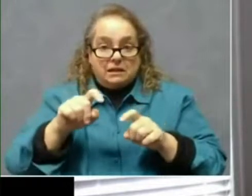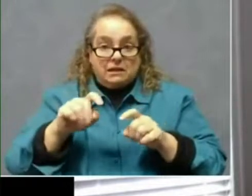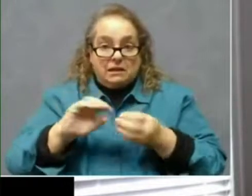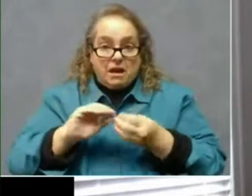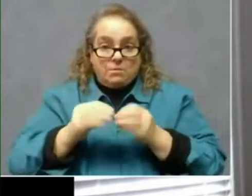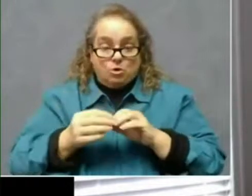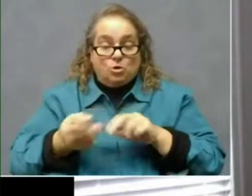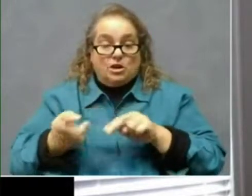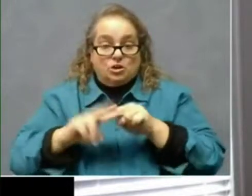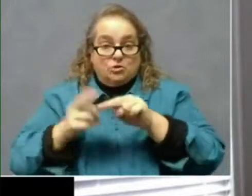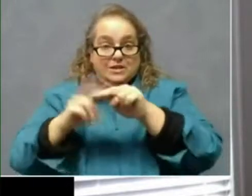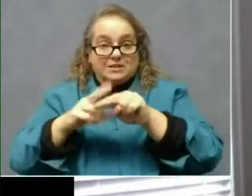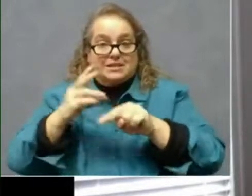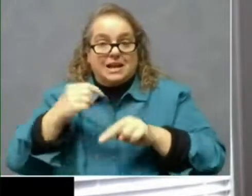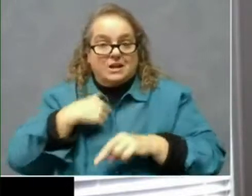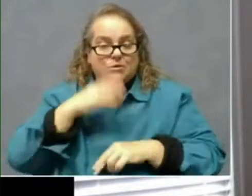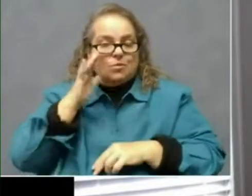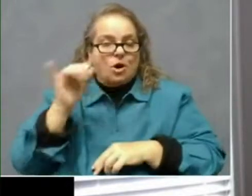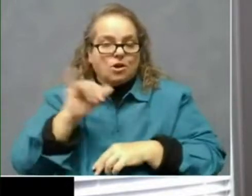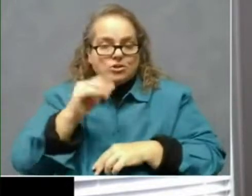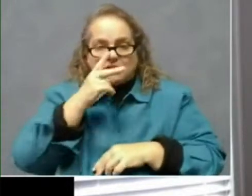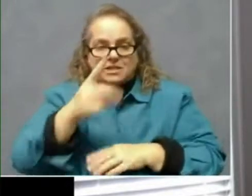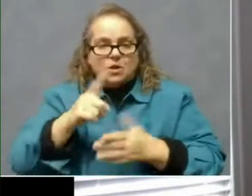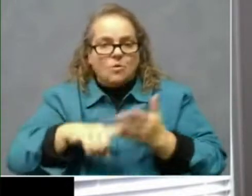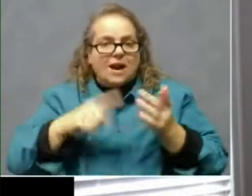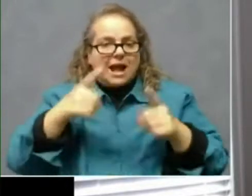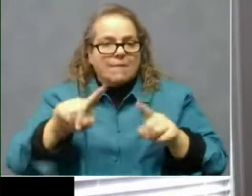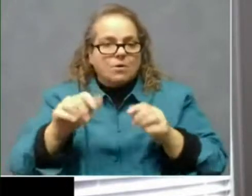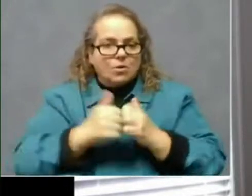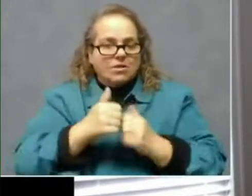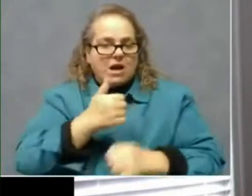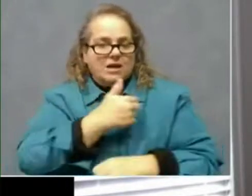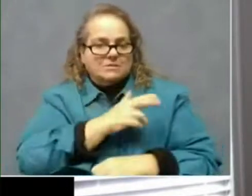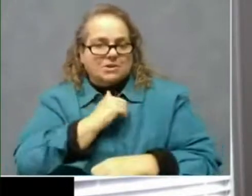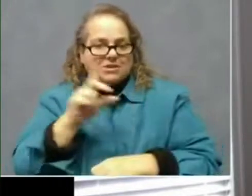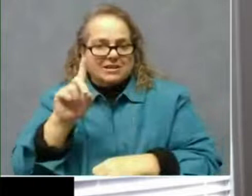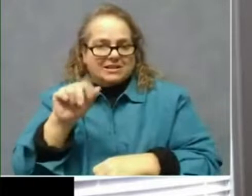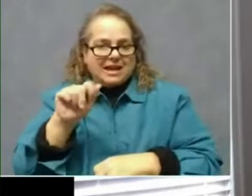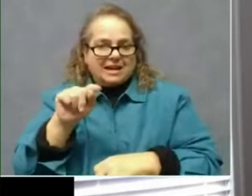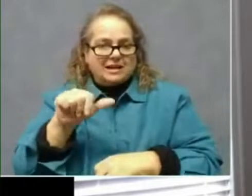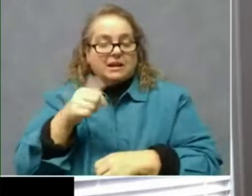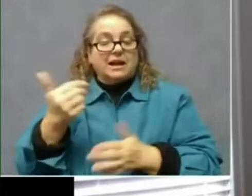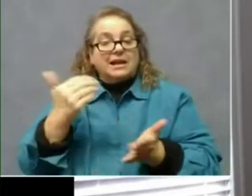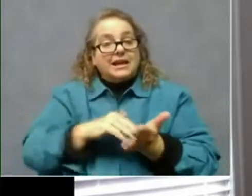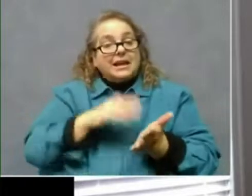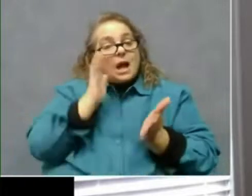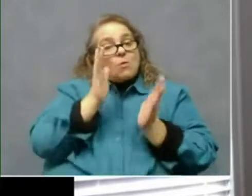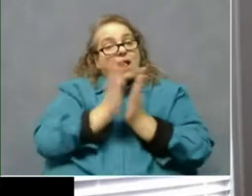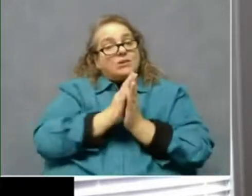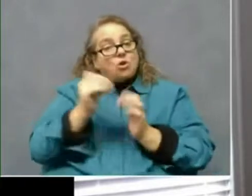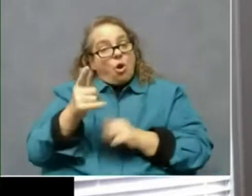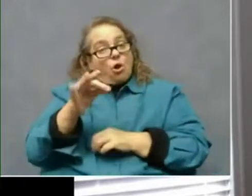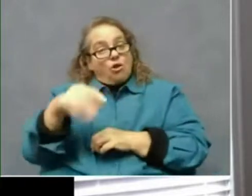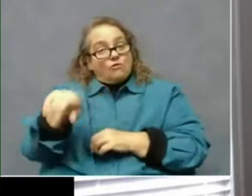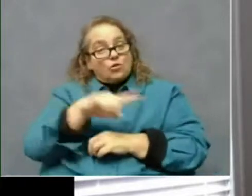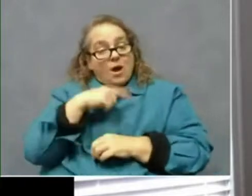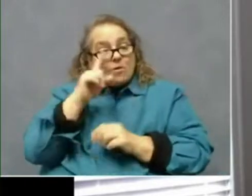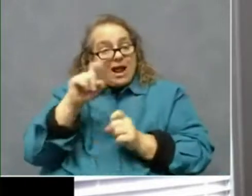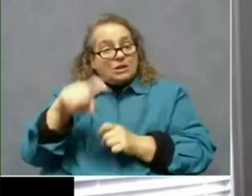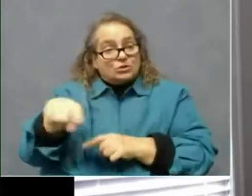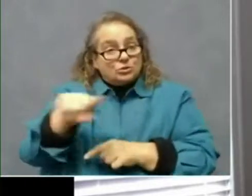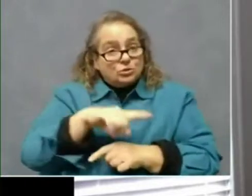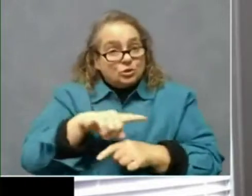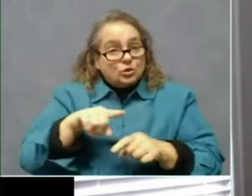with the hospitalization data. So I'm going to, again, beseech all of you, I'm going to ask you as personally and